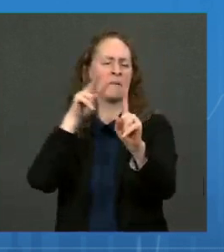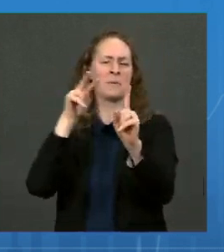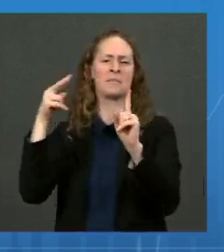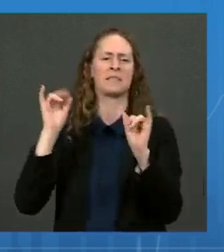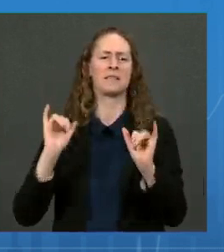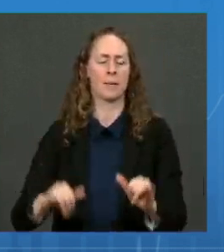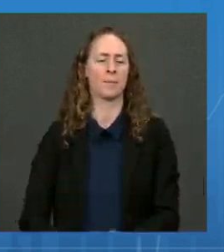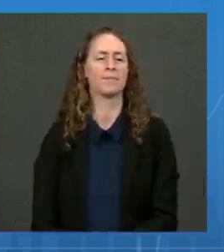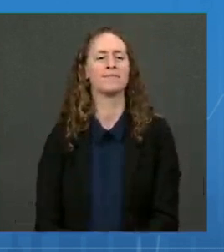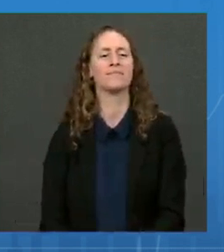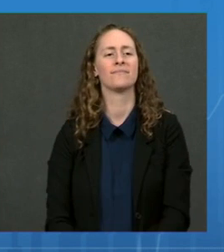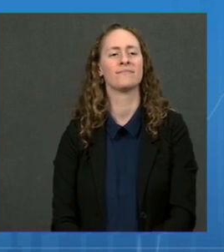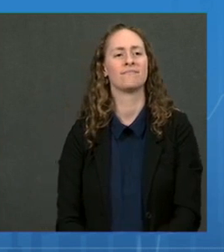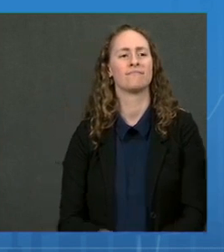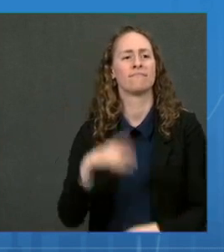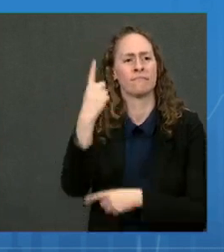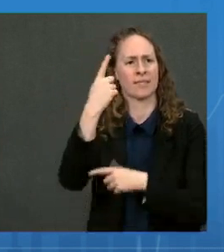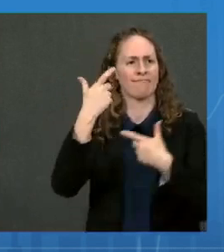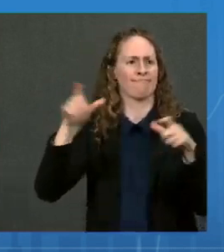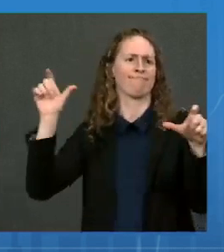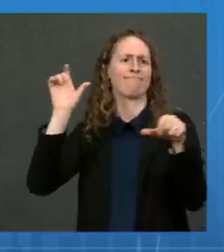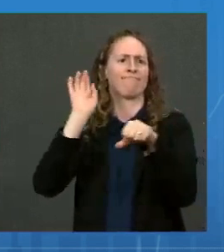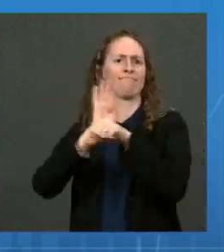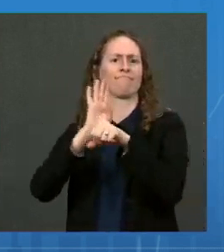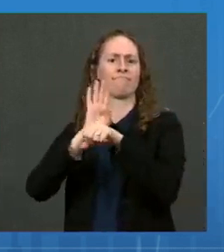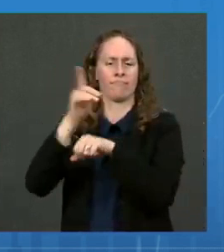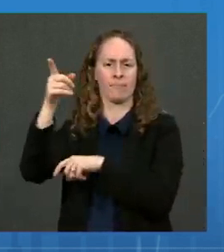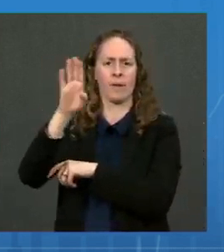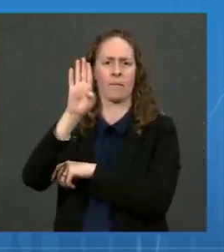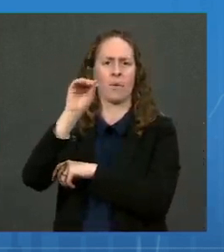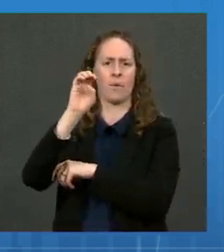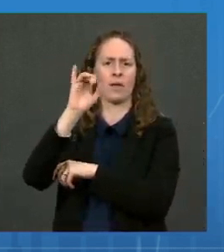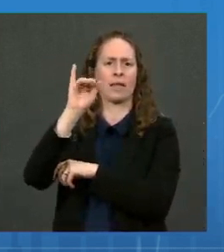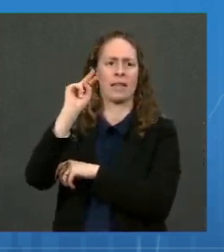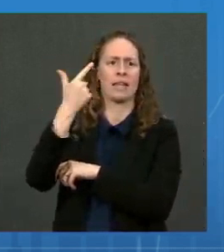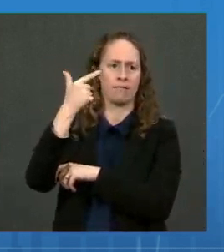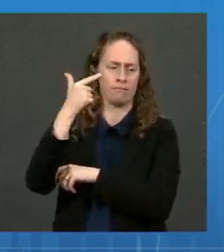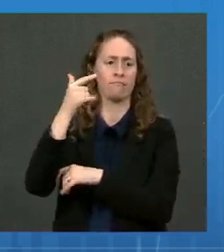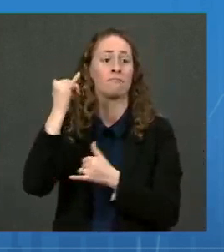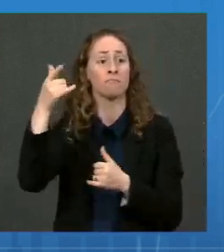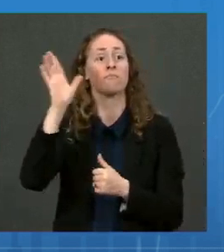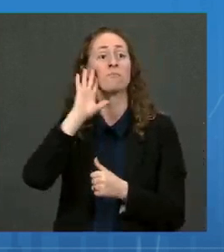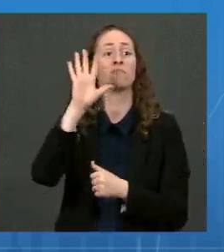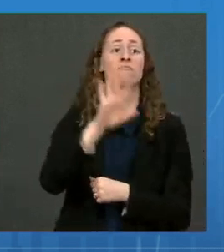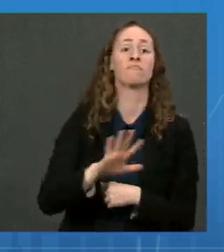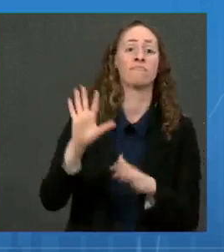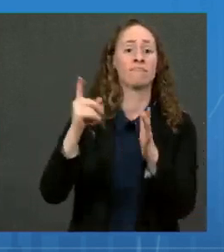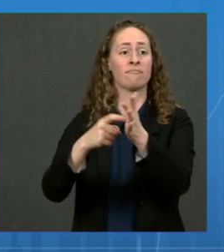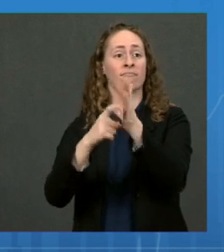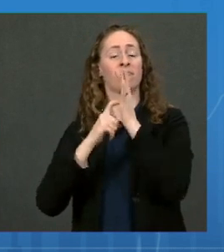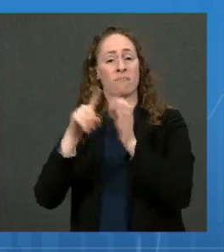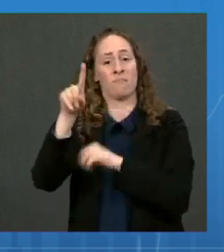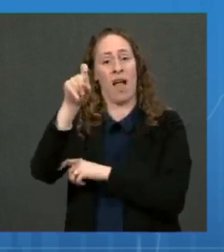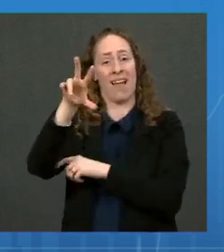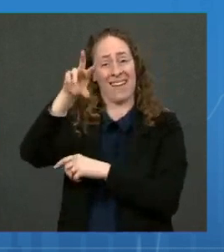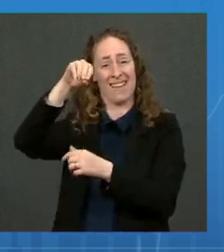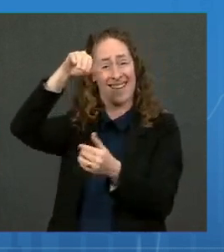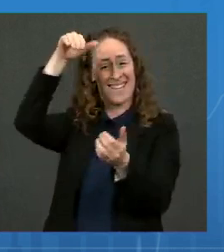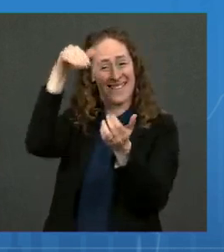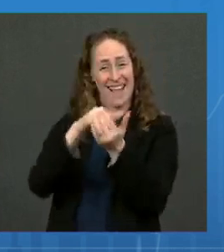employers, announced that it will require its 130,000-person U.S. workforce to be fully vaccinated